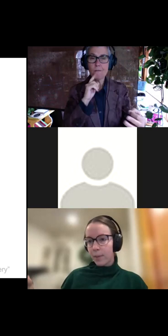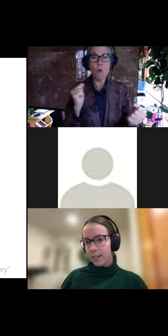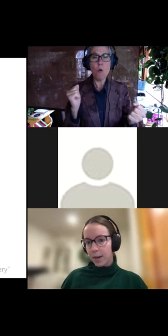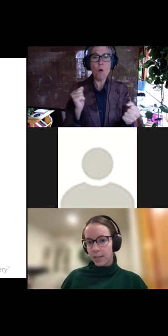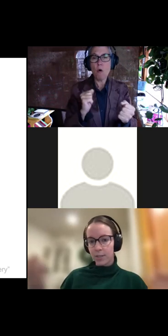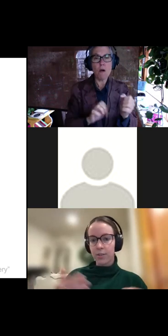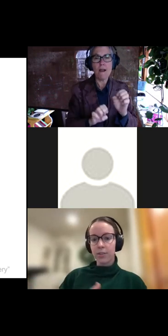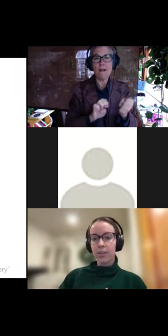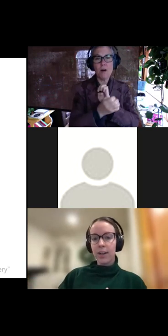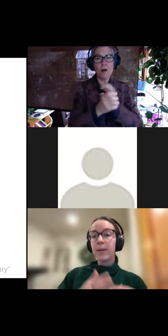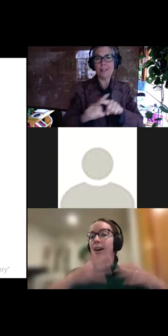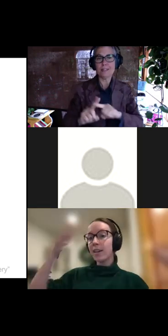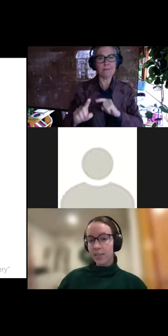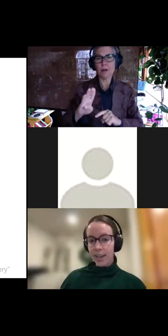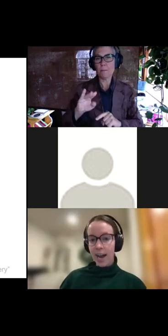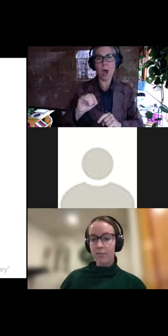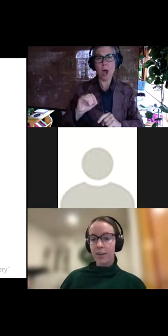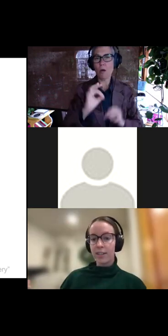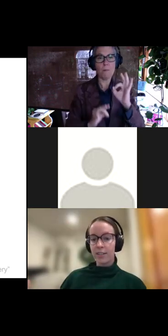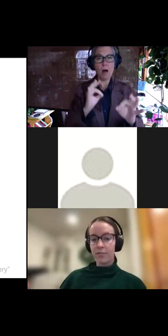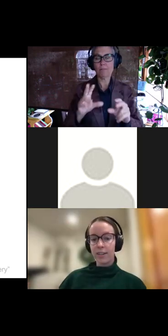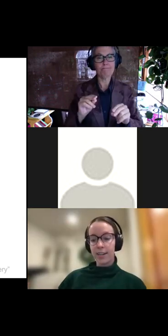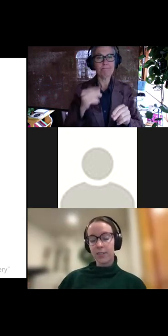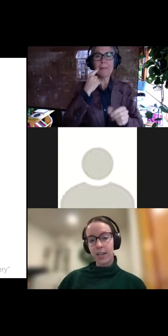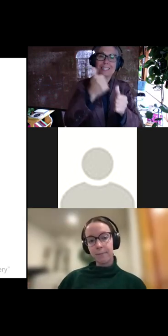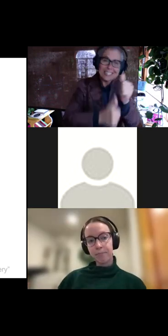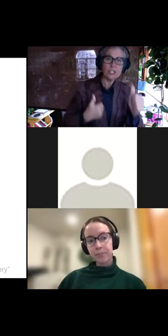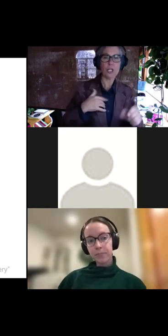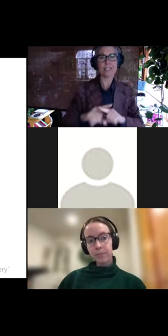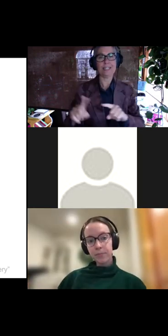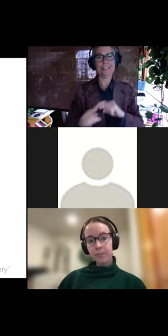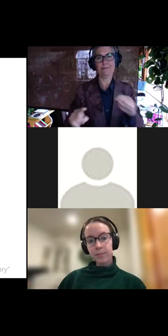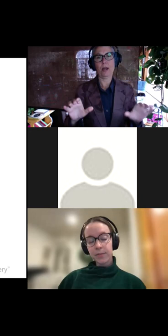these different biomolecules because they have very different activity.